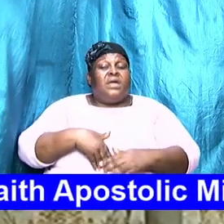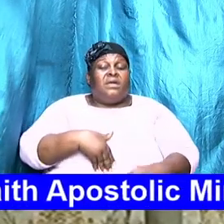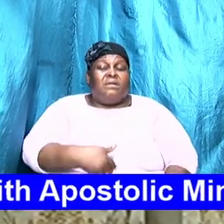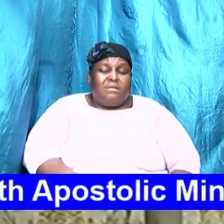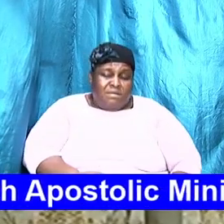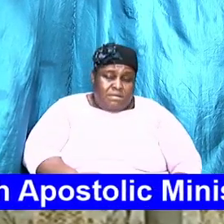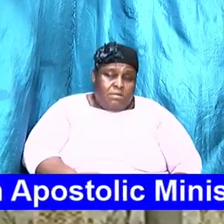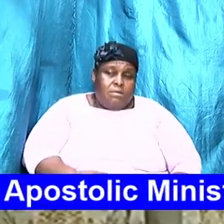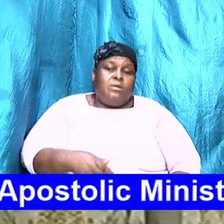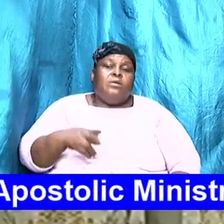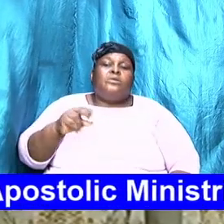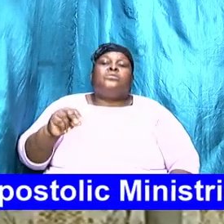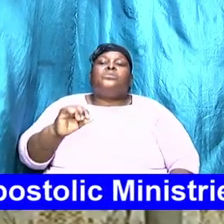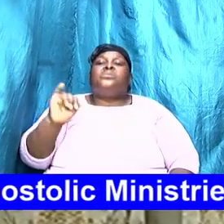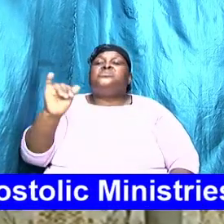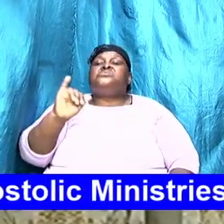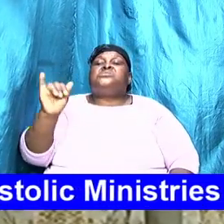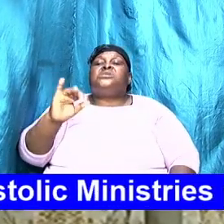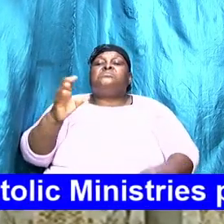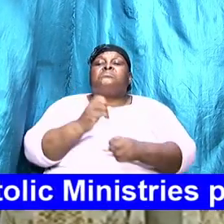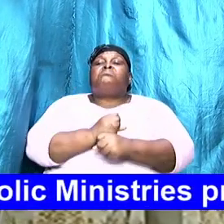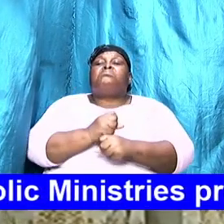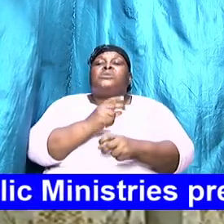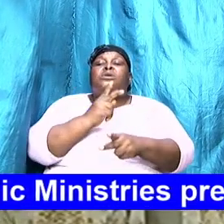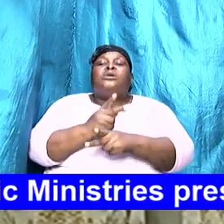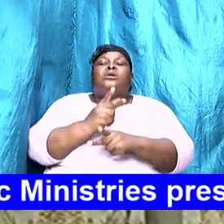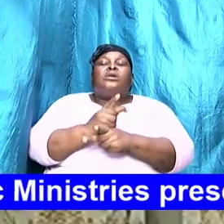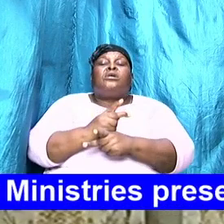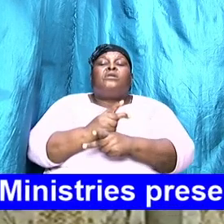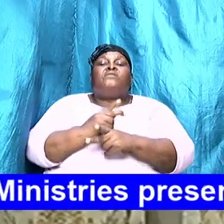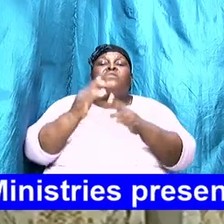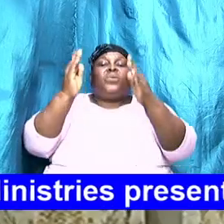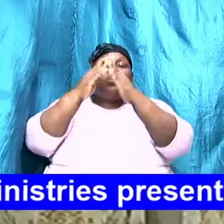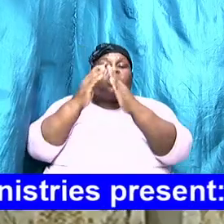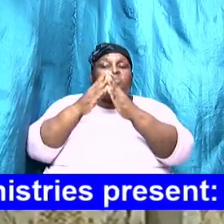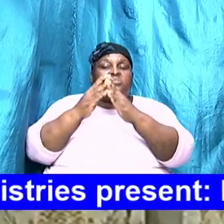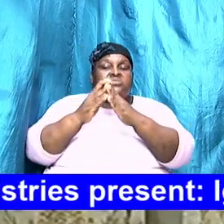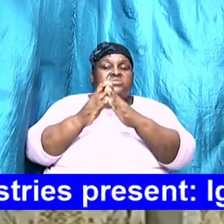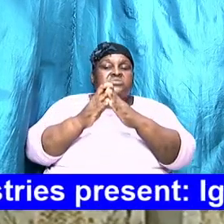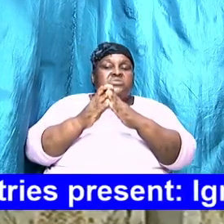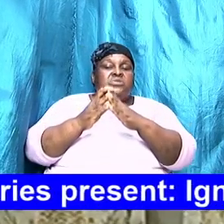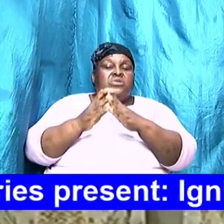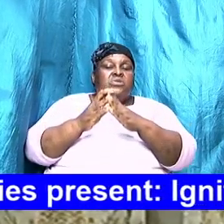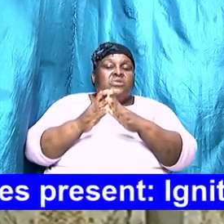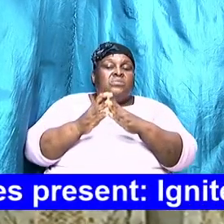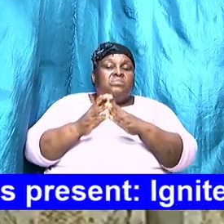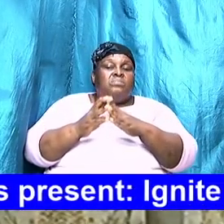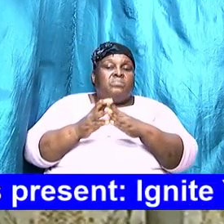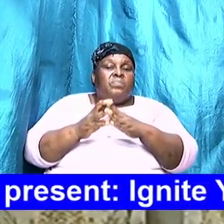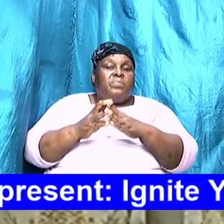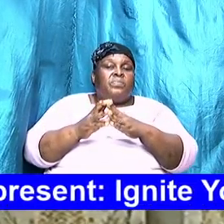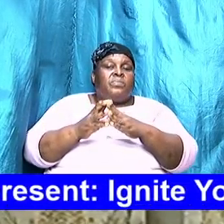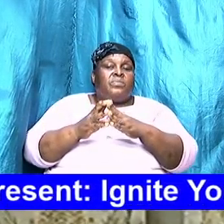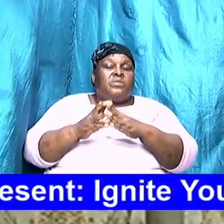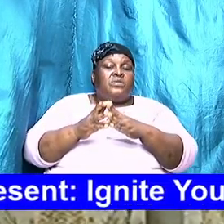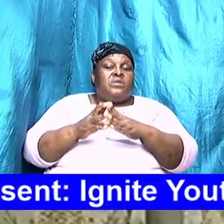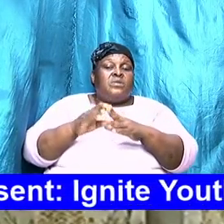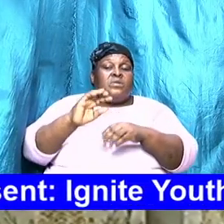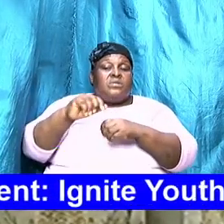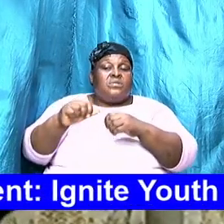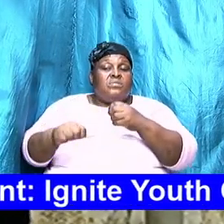to take care of the household realities it is a trade off that is necessary the fundamental